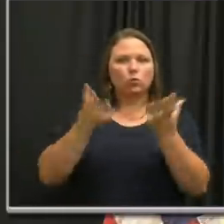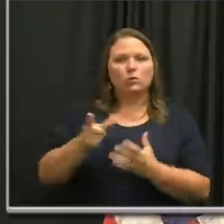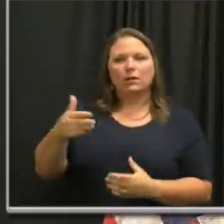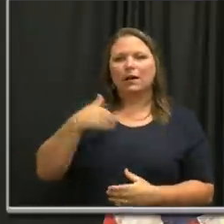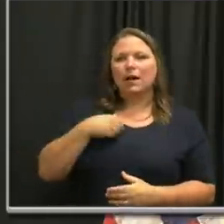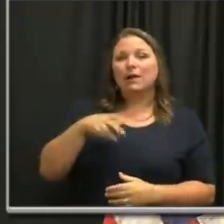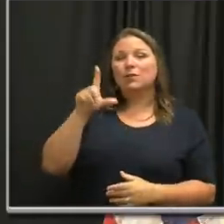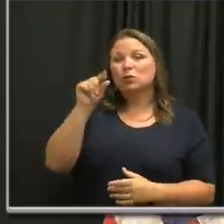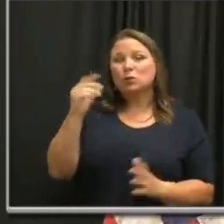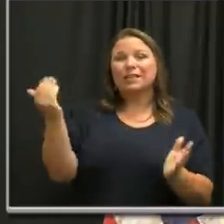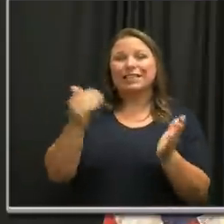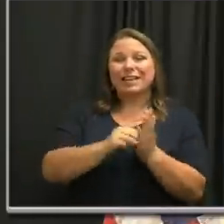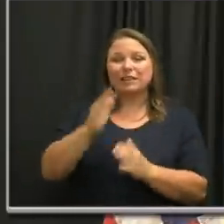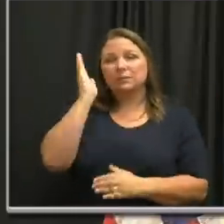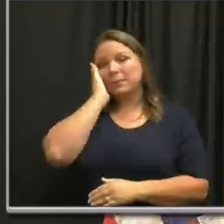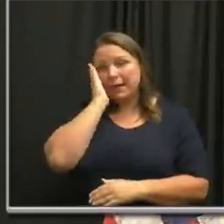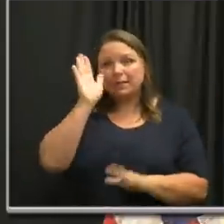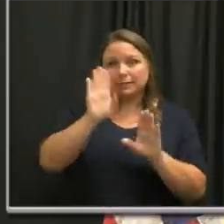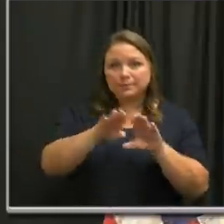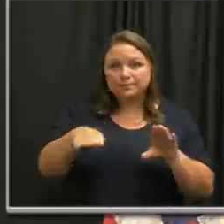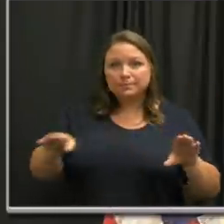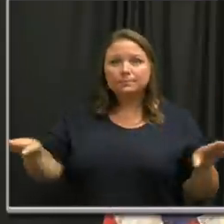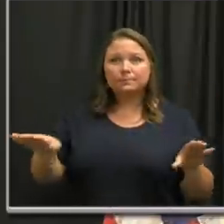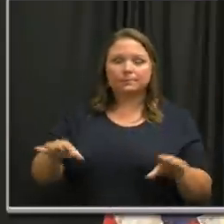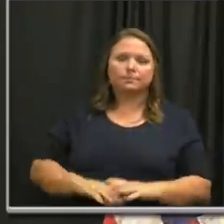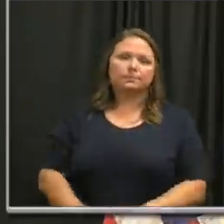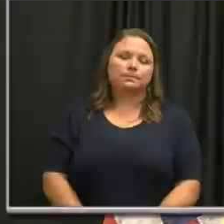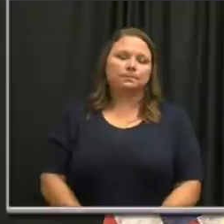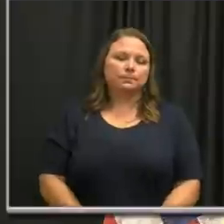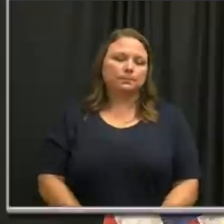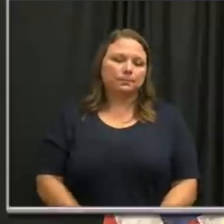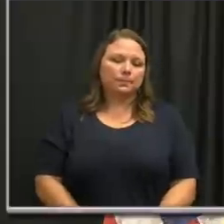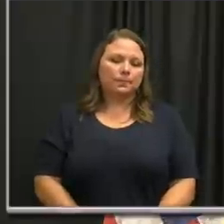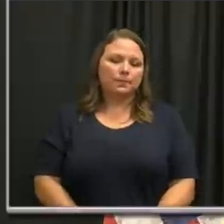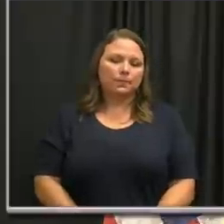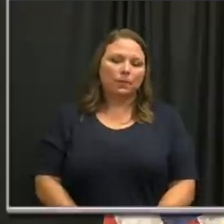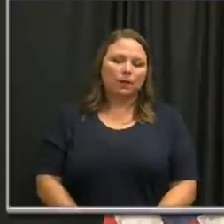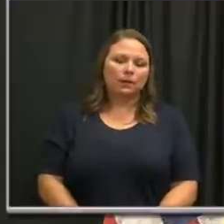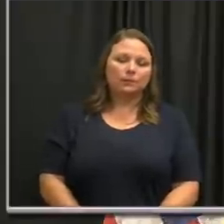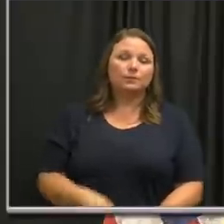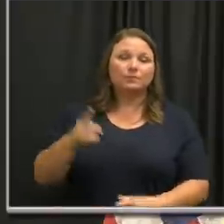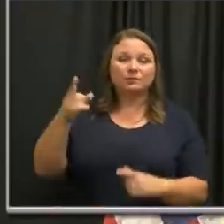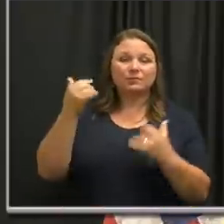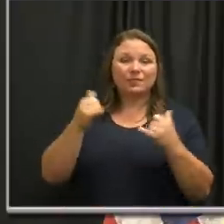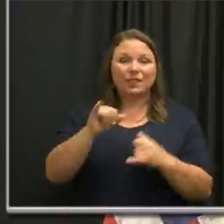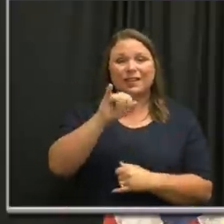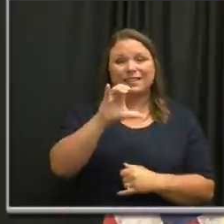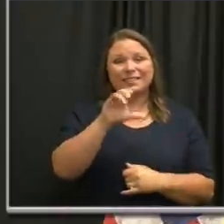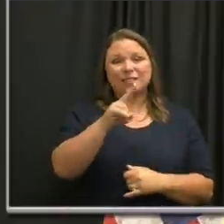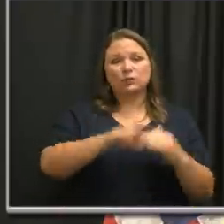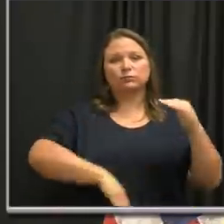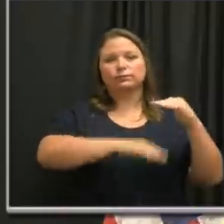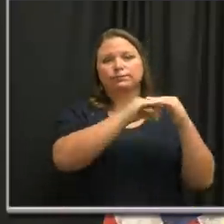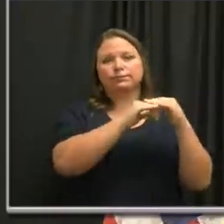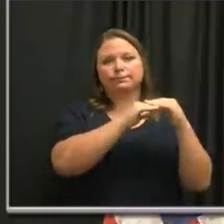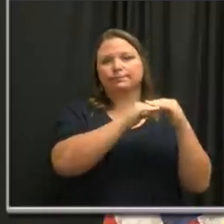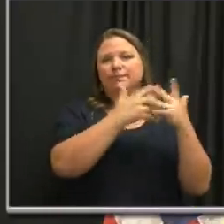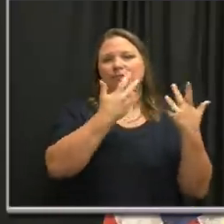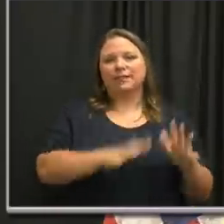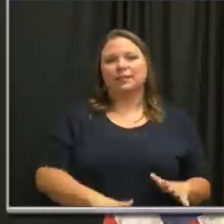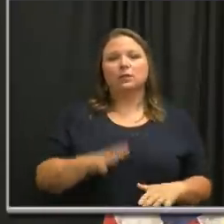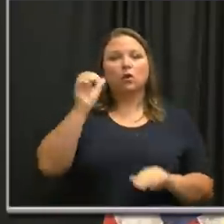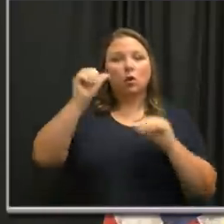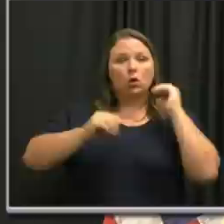,000 hospital beds among all the hospitals there. They have now reached their ICU capacity, and adult